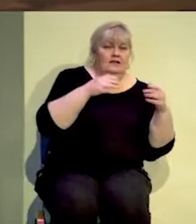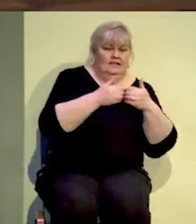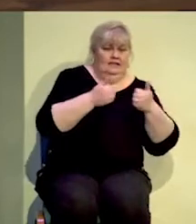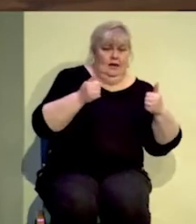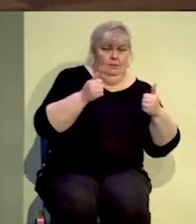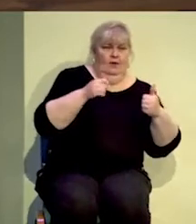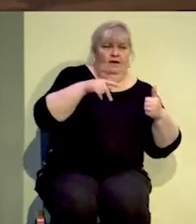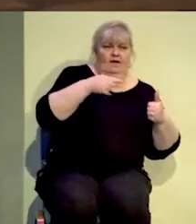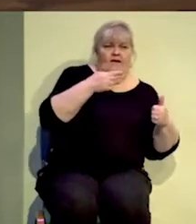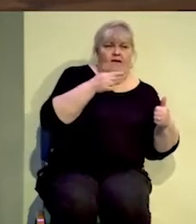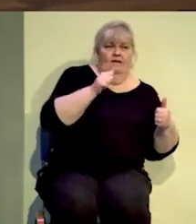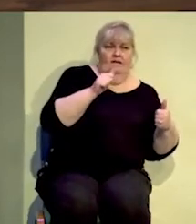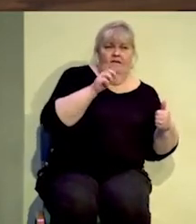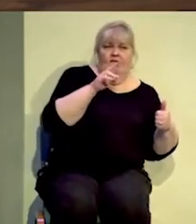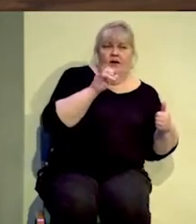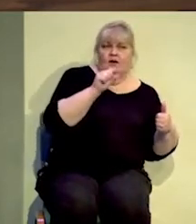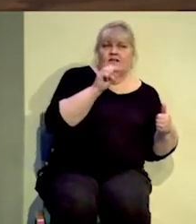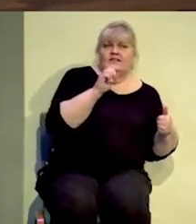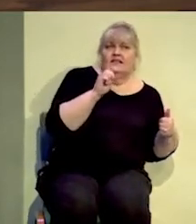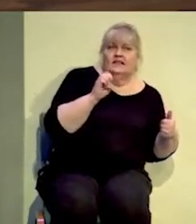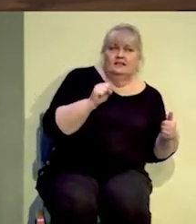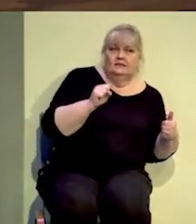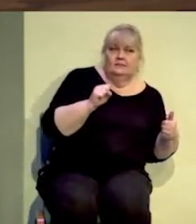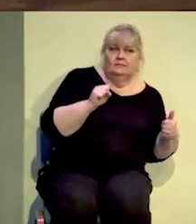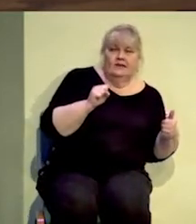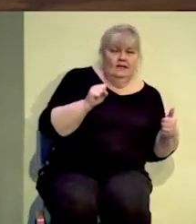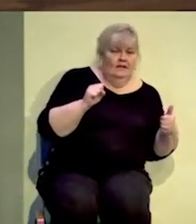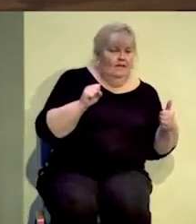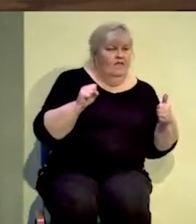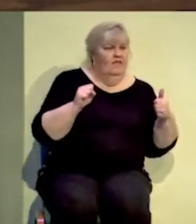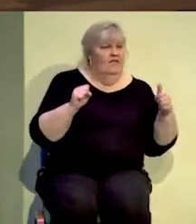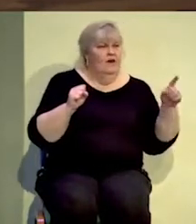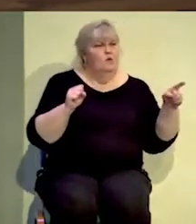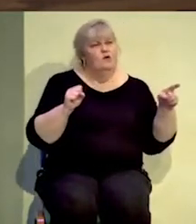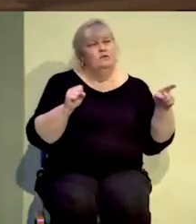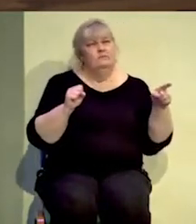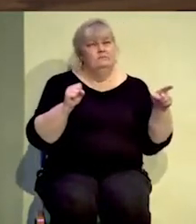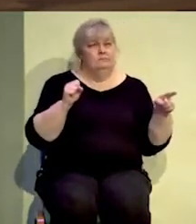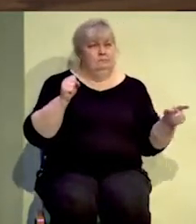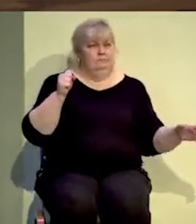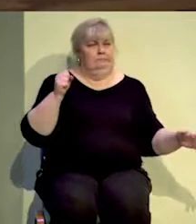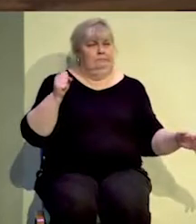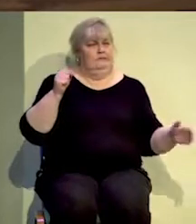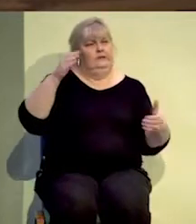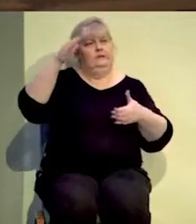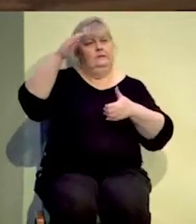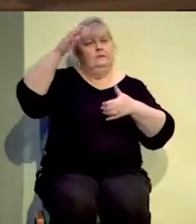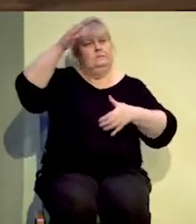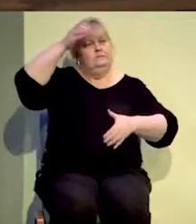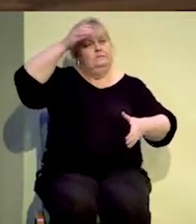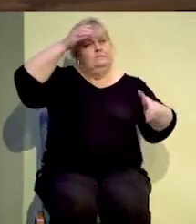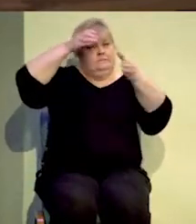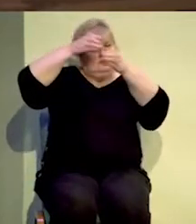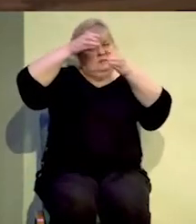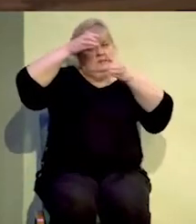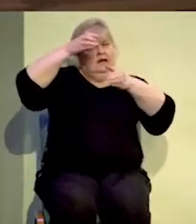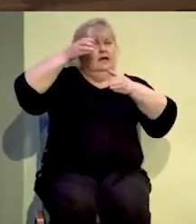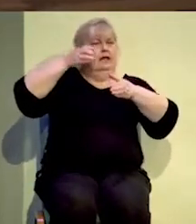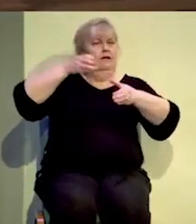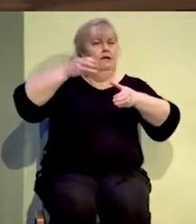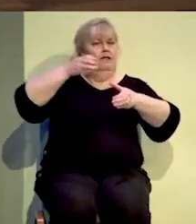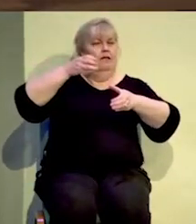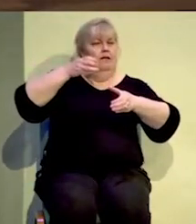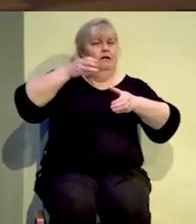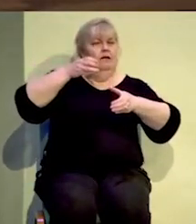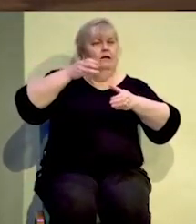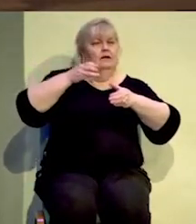Pharisees. They were the conservatives, sort of like I am. And I know that in the course of my 32 years plus in